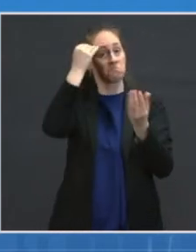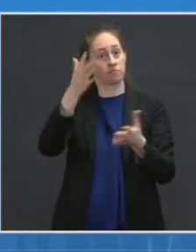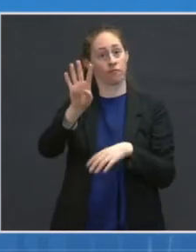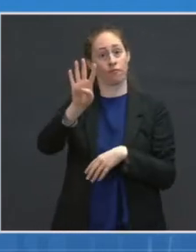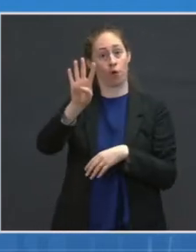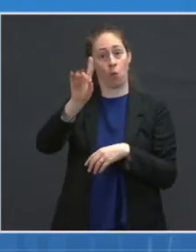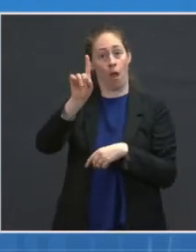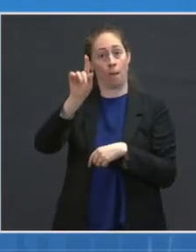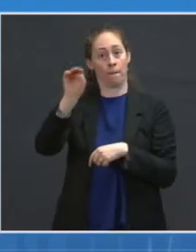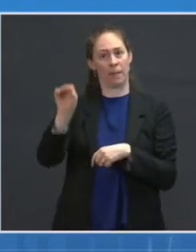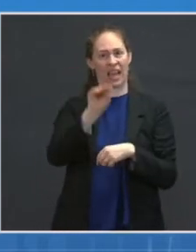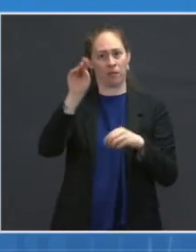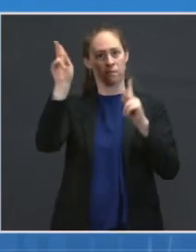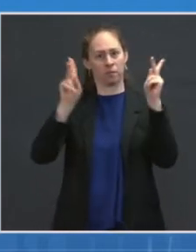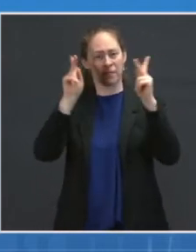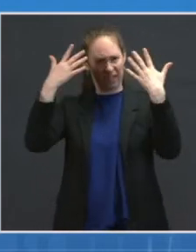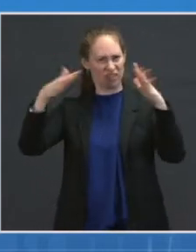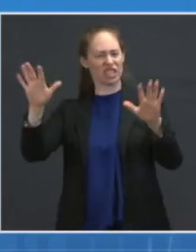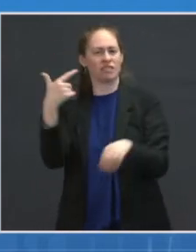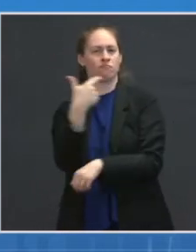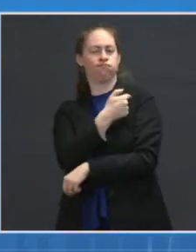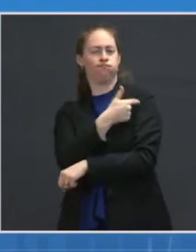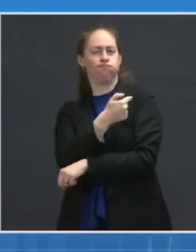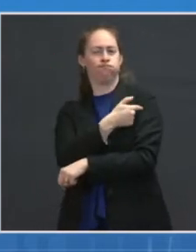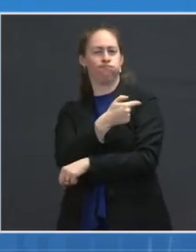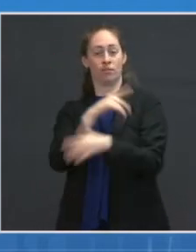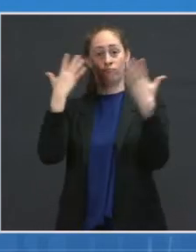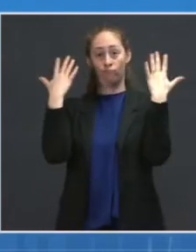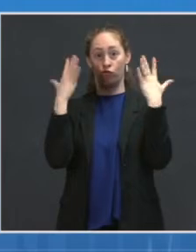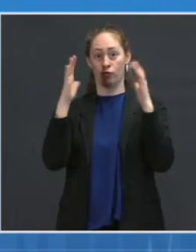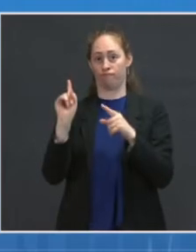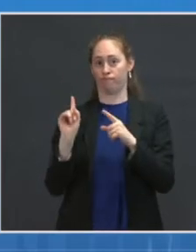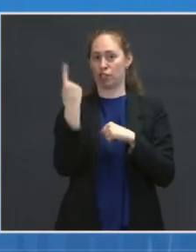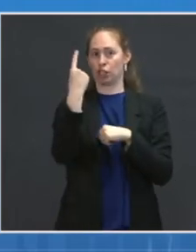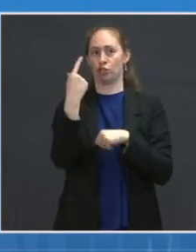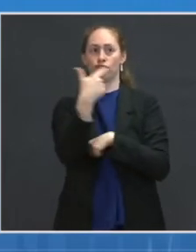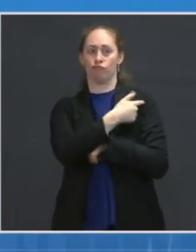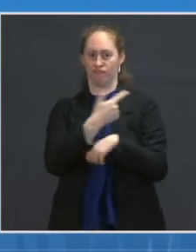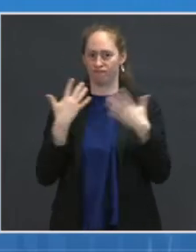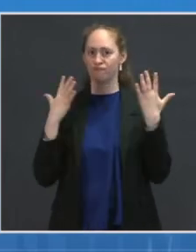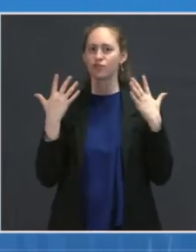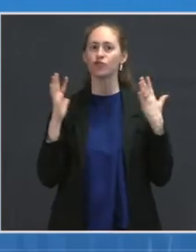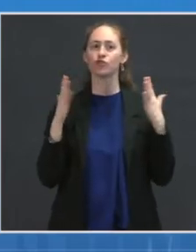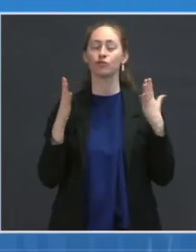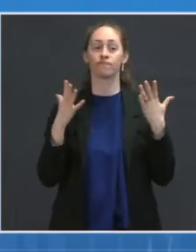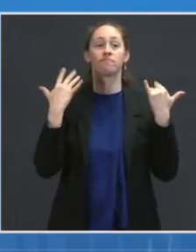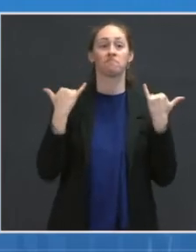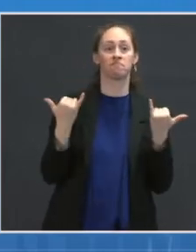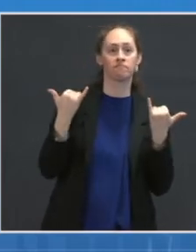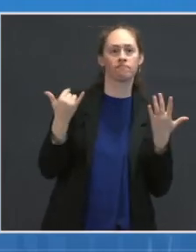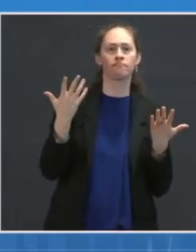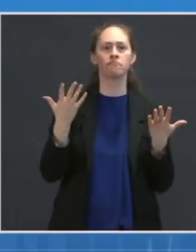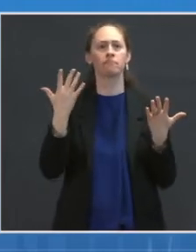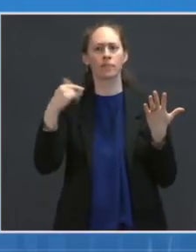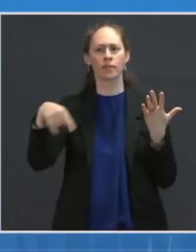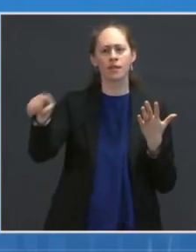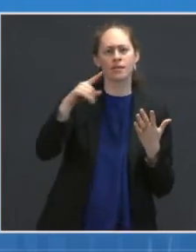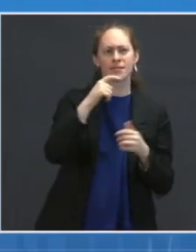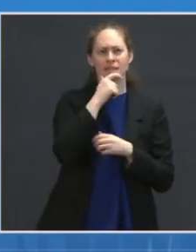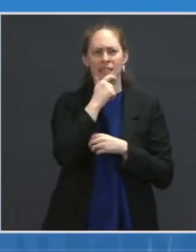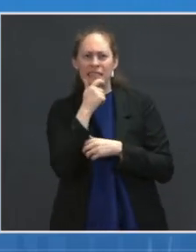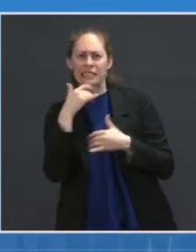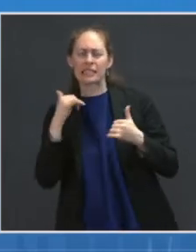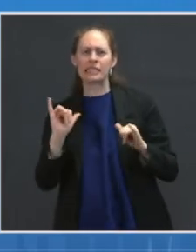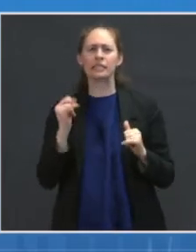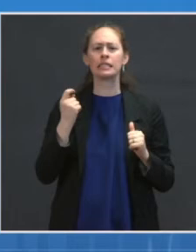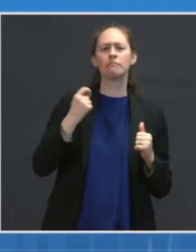received at least one dose of the COVID-19 vaccine. But we continue to hear that people might be reluctant to roll up their sleeve because they